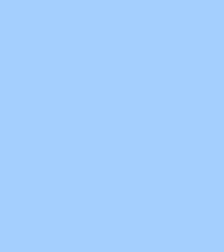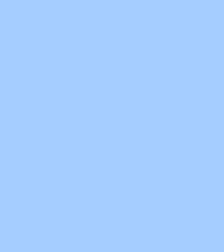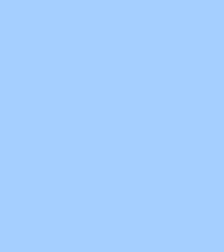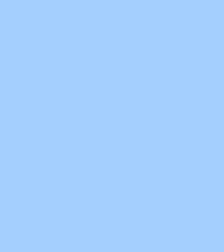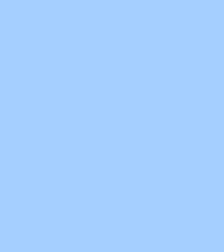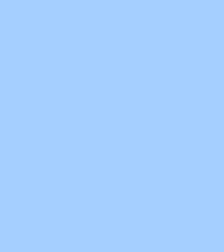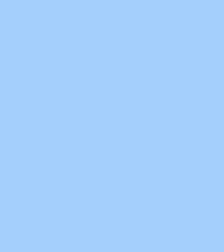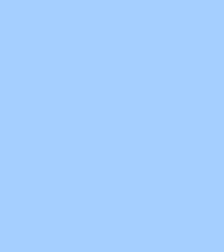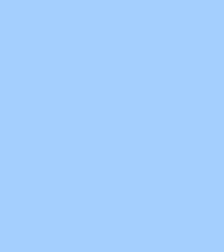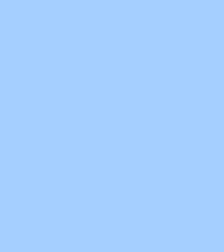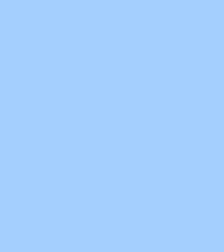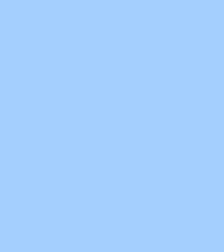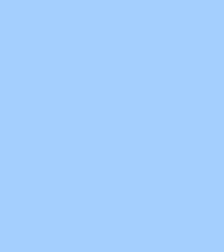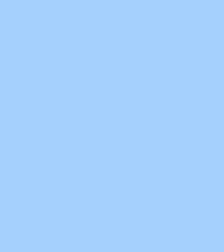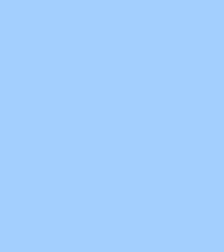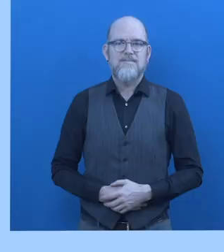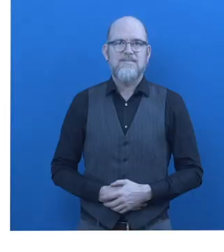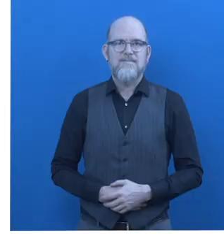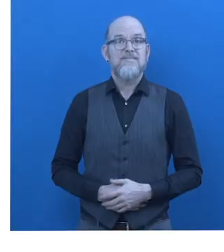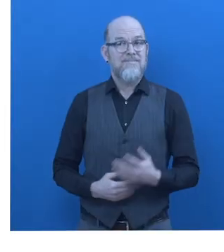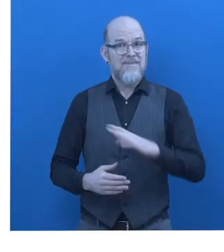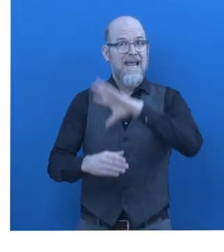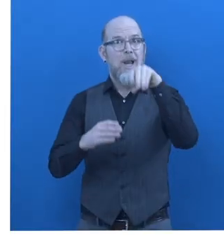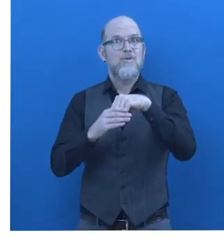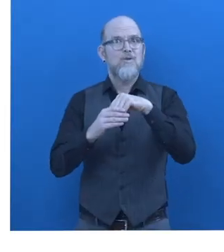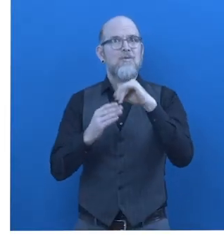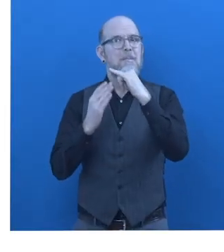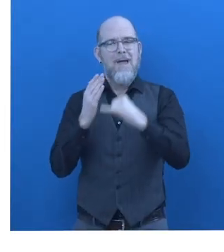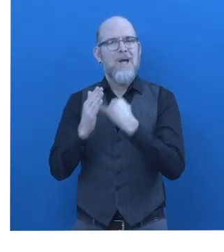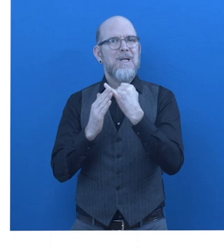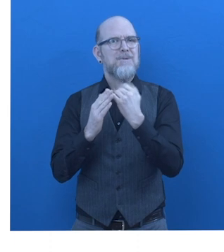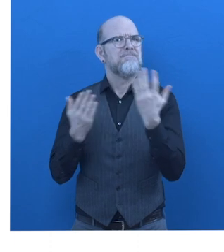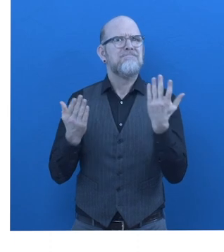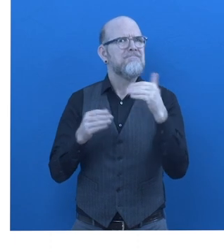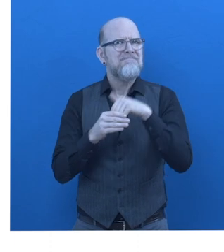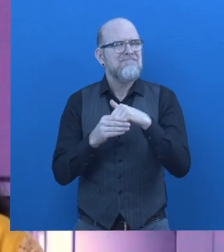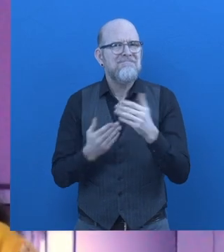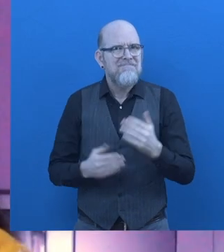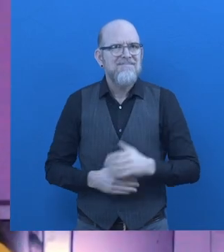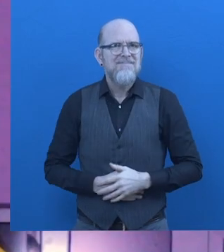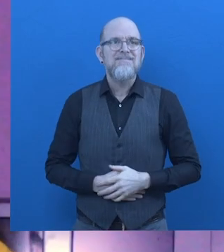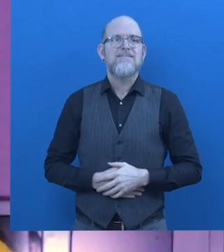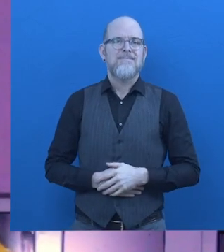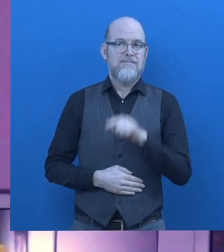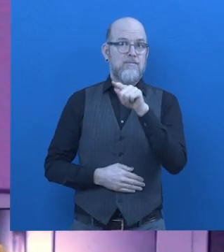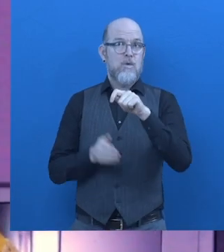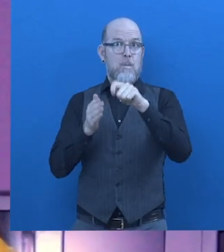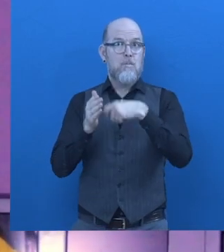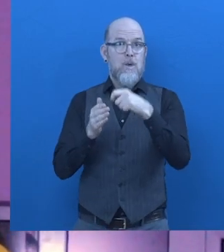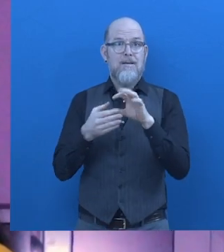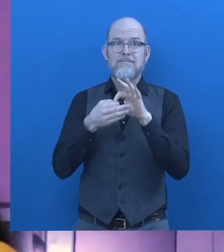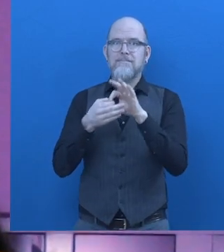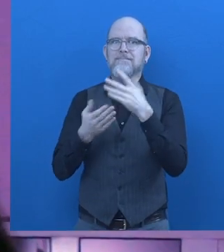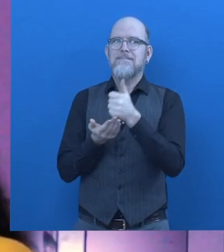adults with intellectual disabilities. What is Inclusion Mauritius about? Poya Goppi. So the project